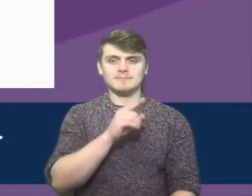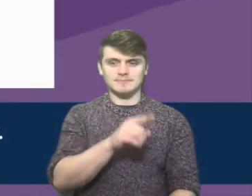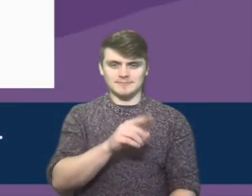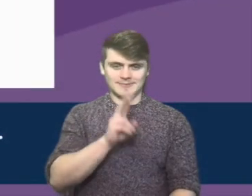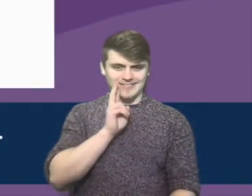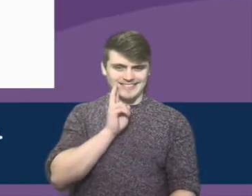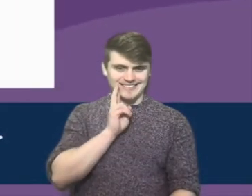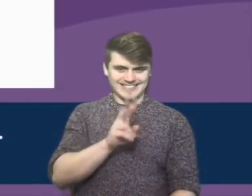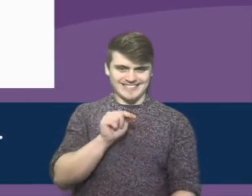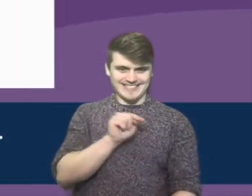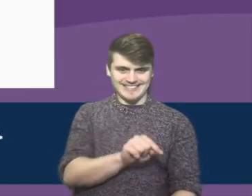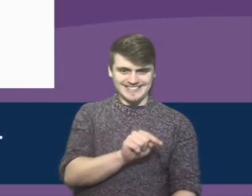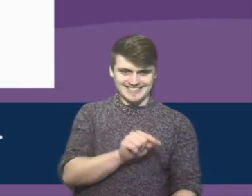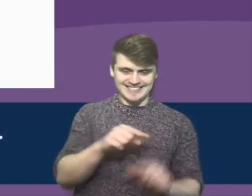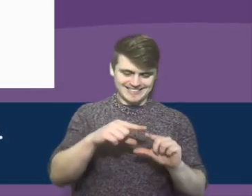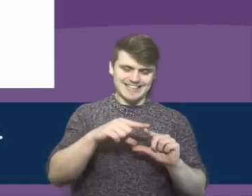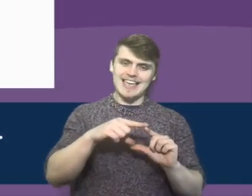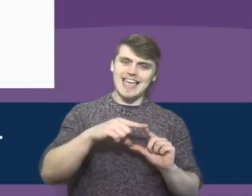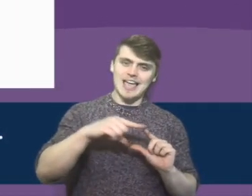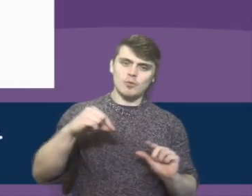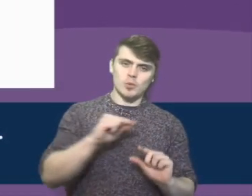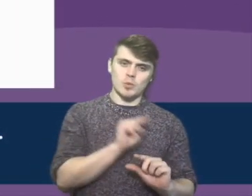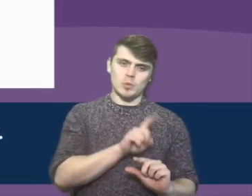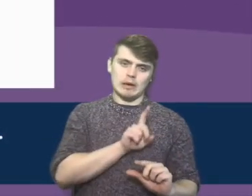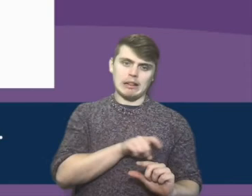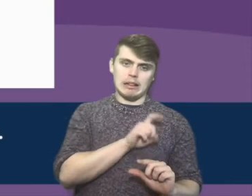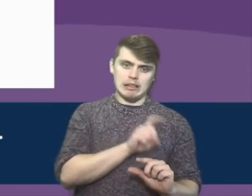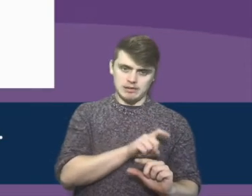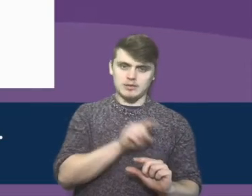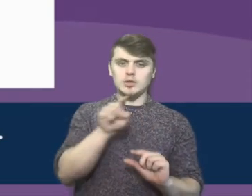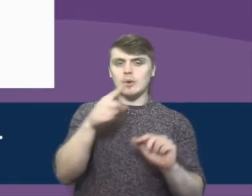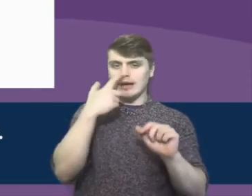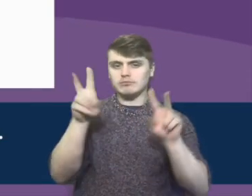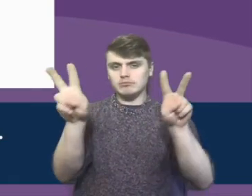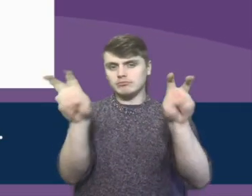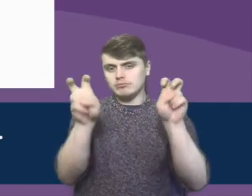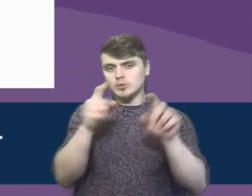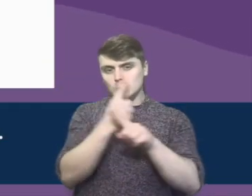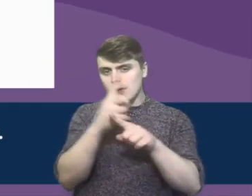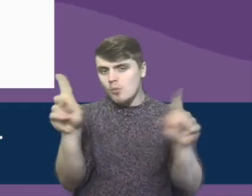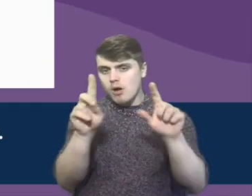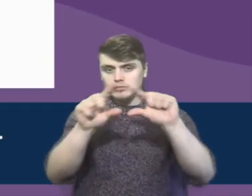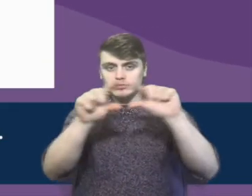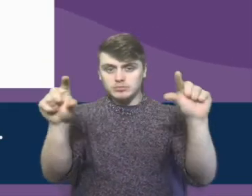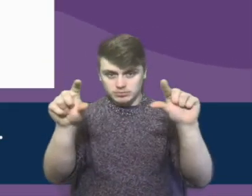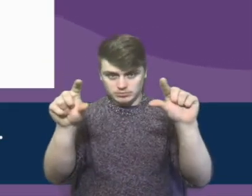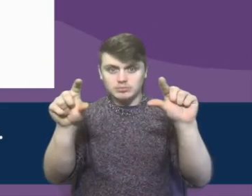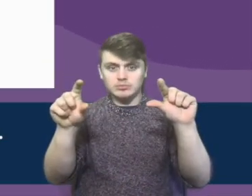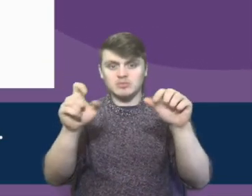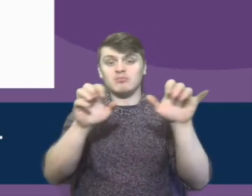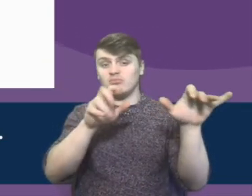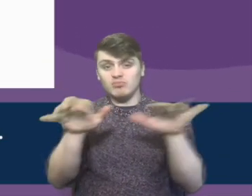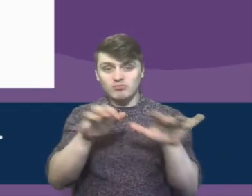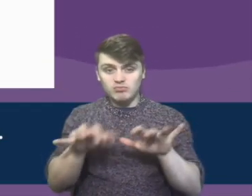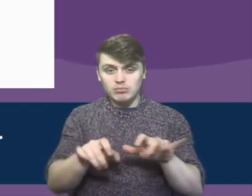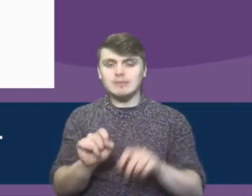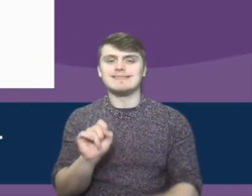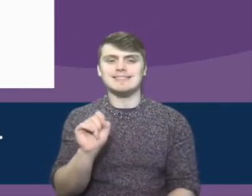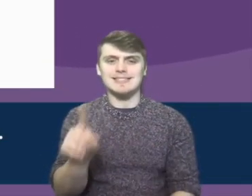Click on the arrow to select the message type from the list Enter your subject and message details, then click Send